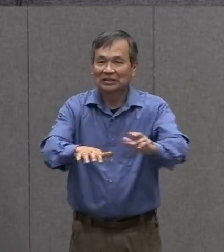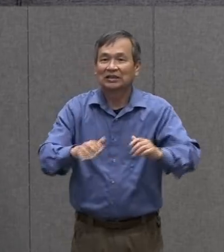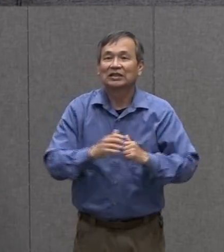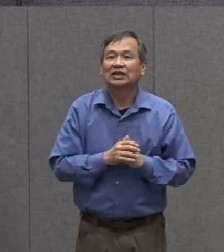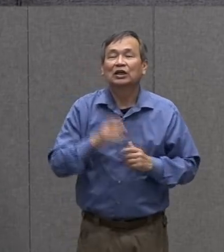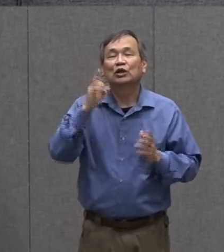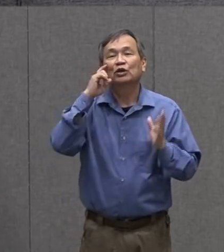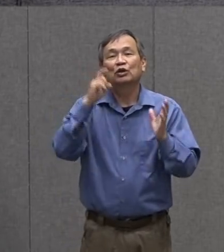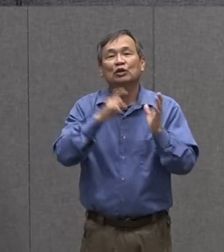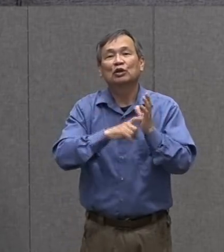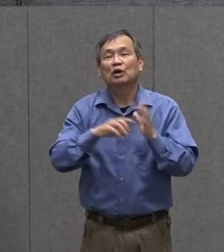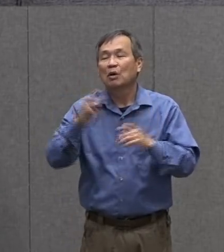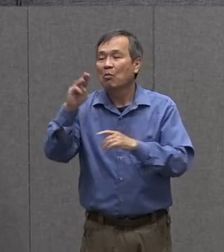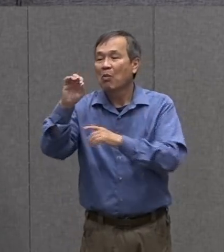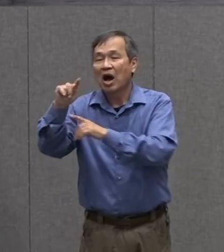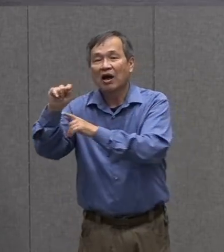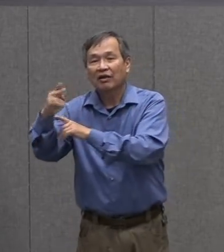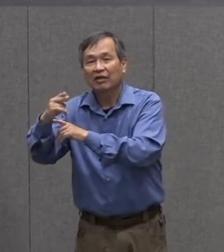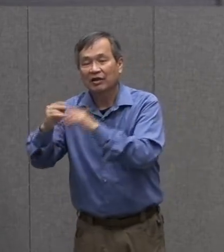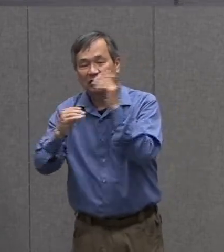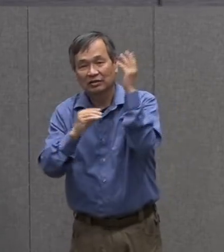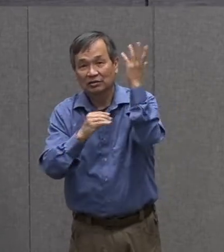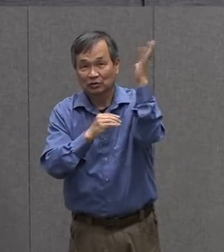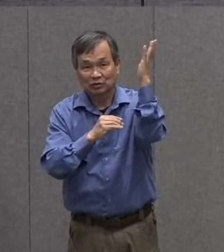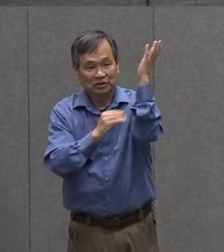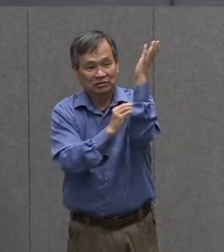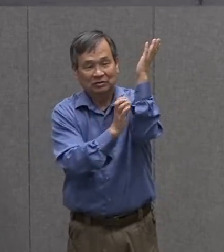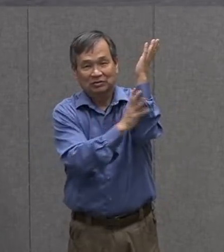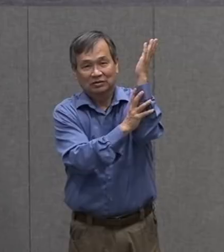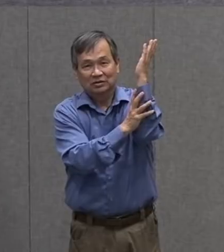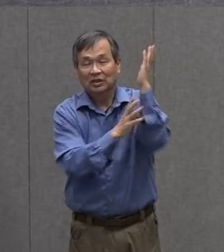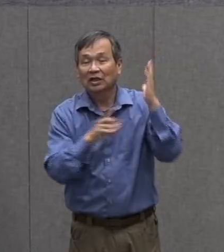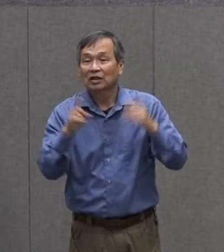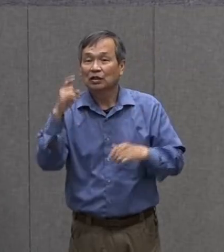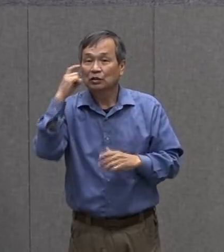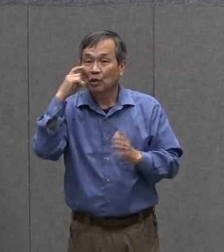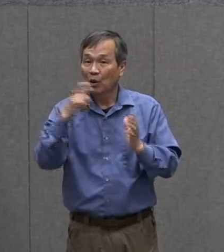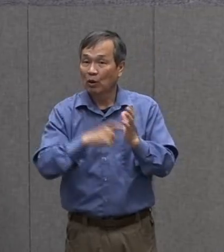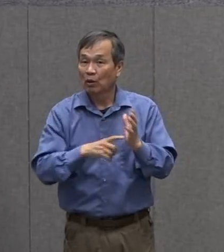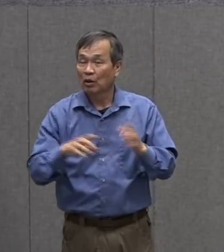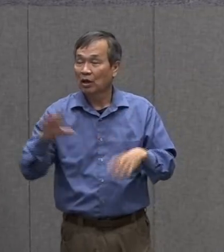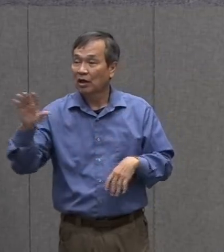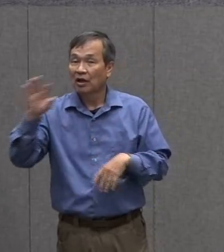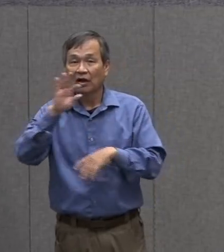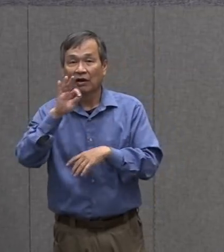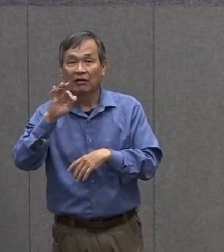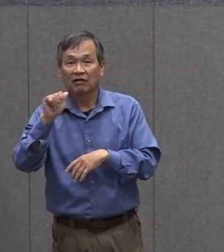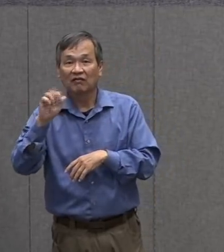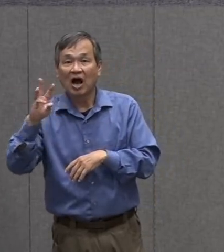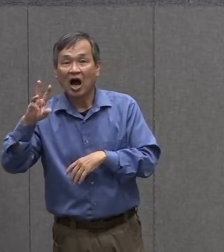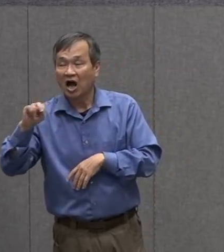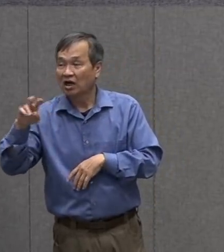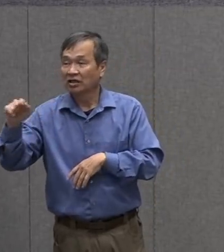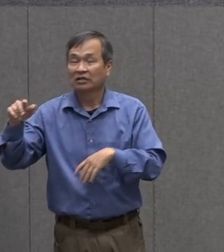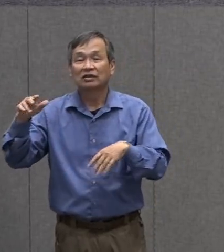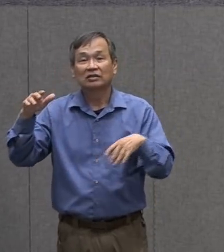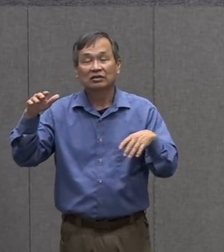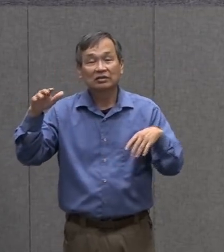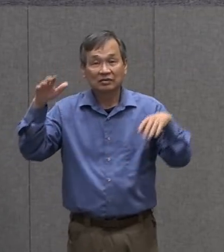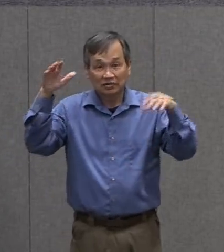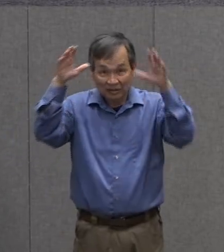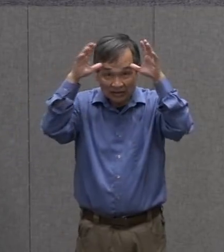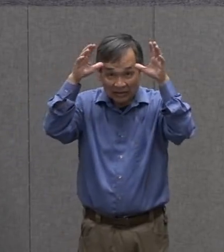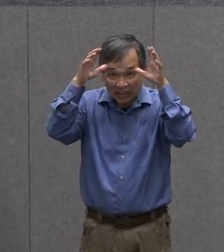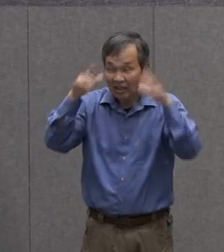You notice that the moth blended in. You notice that the fawn blended in as well, but in a